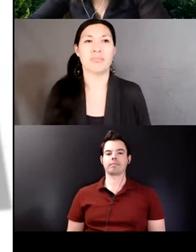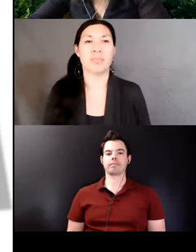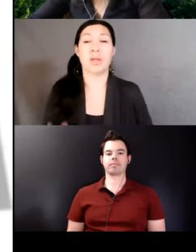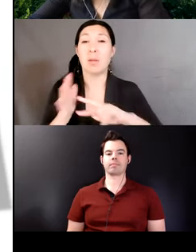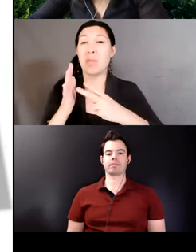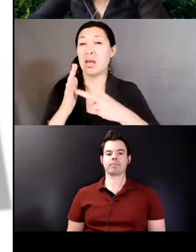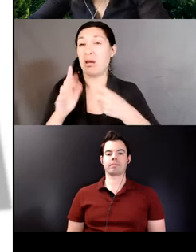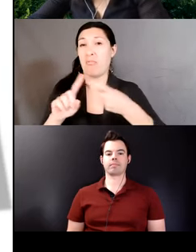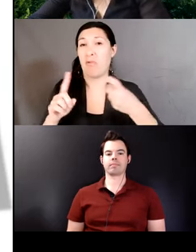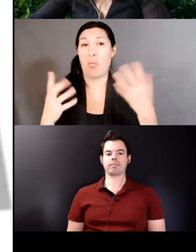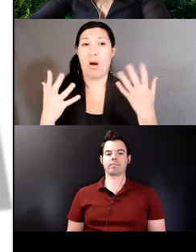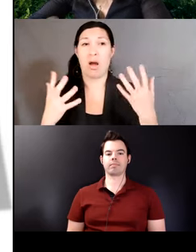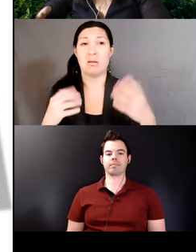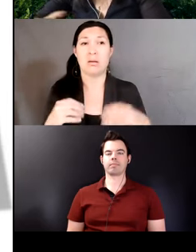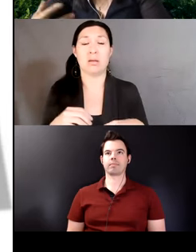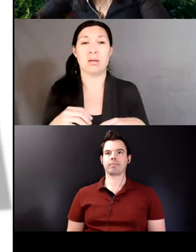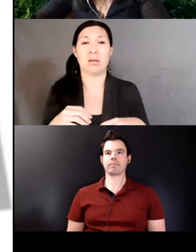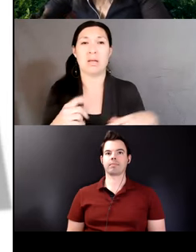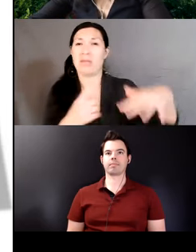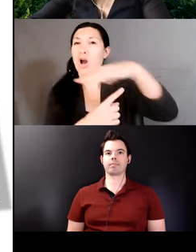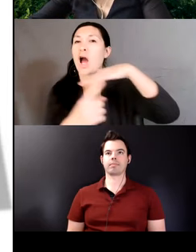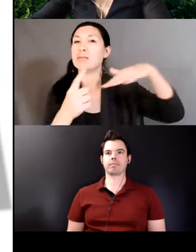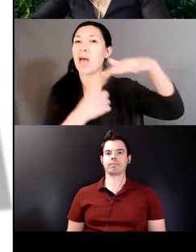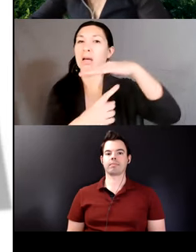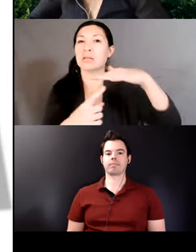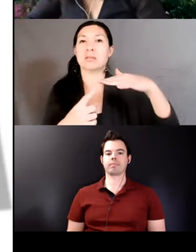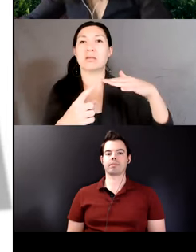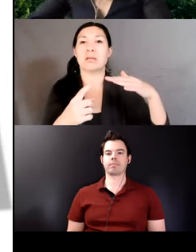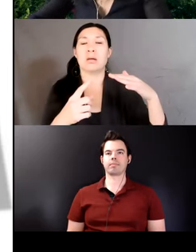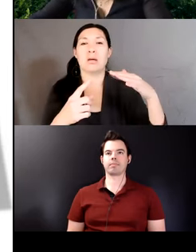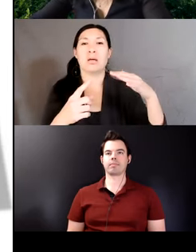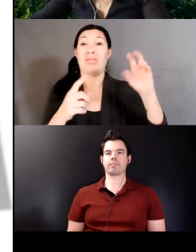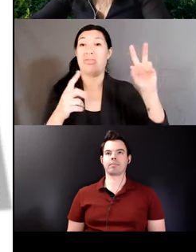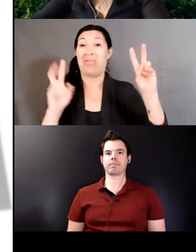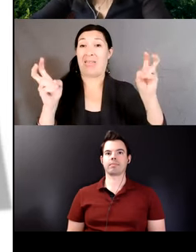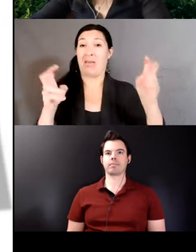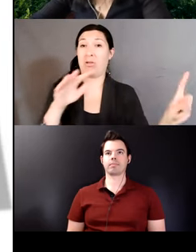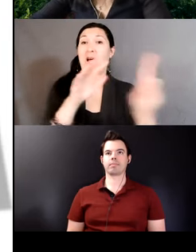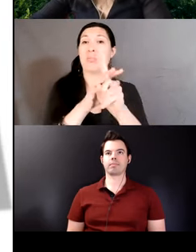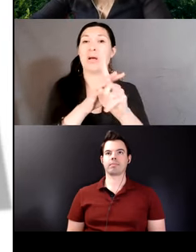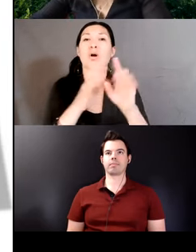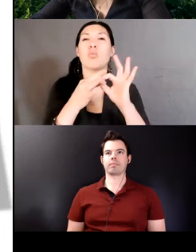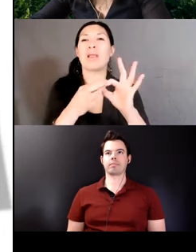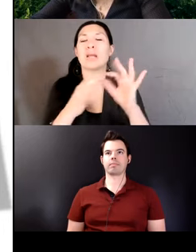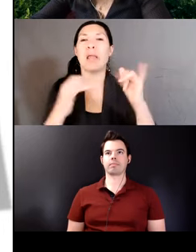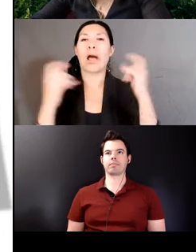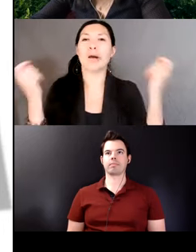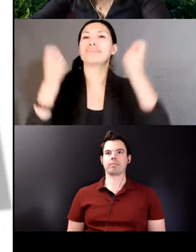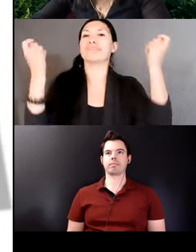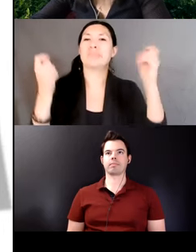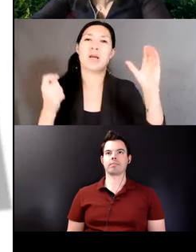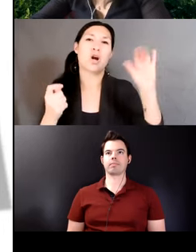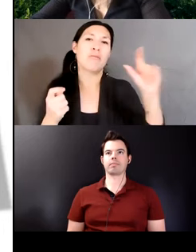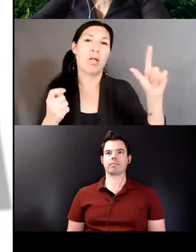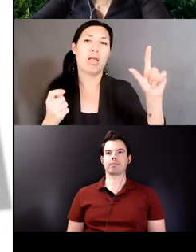the context in which this emerged is related to carnivals. It's the rainy